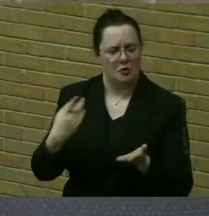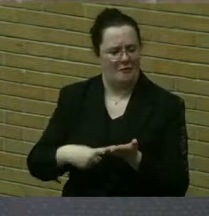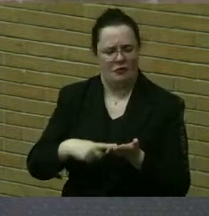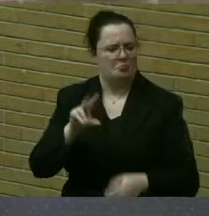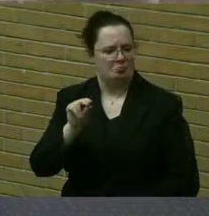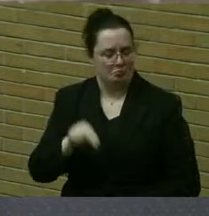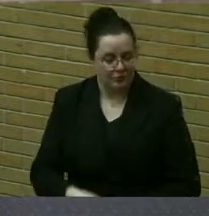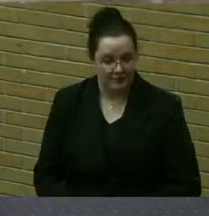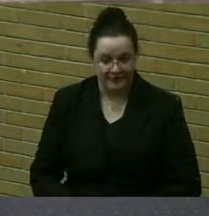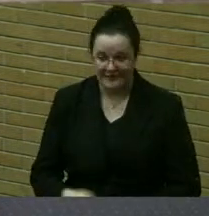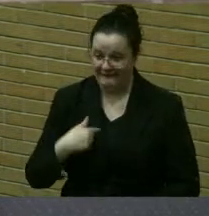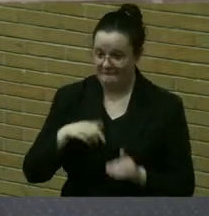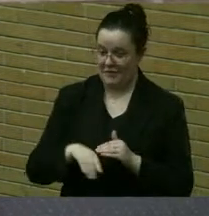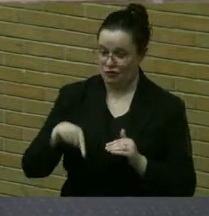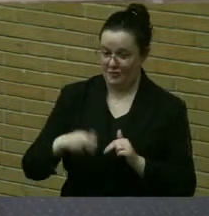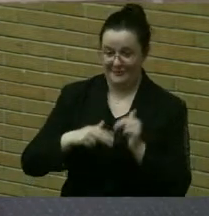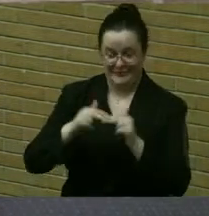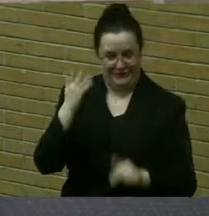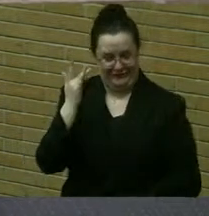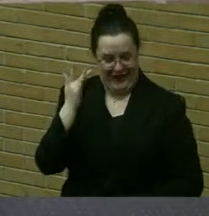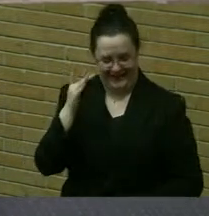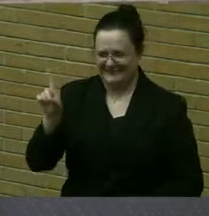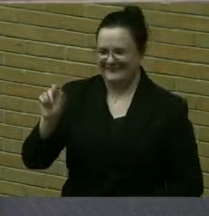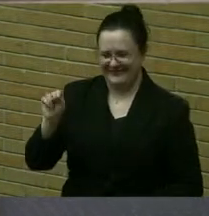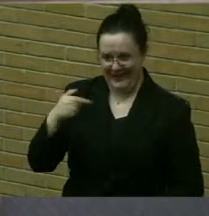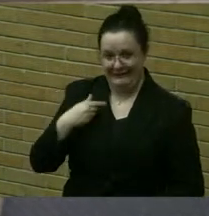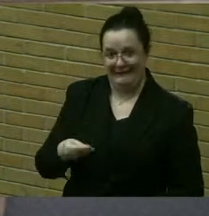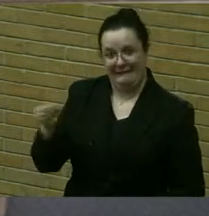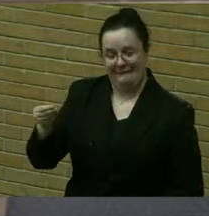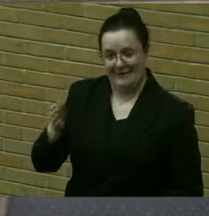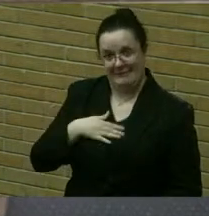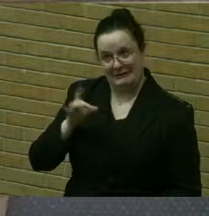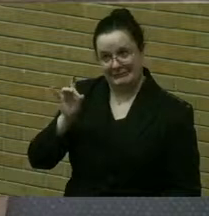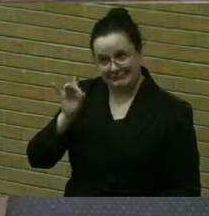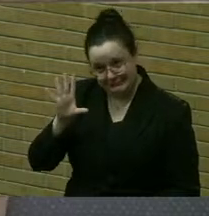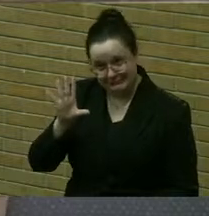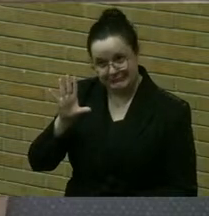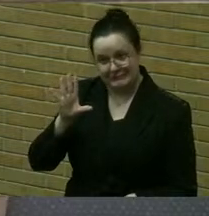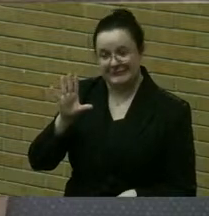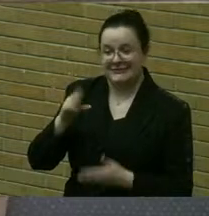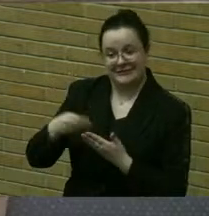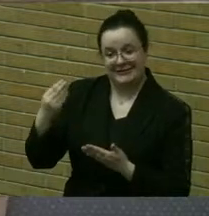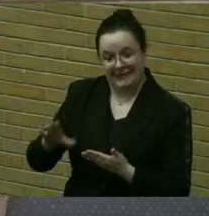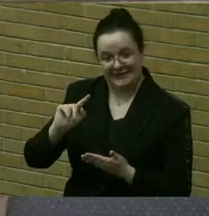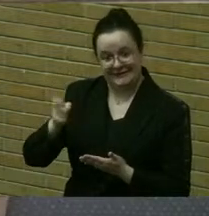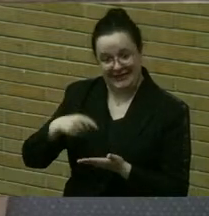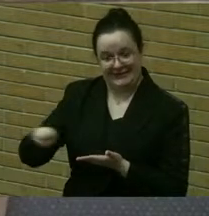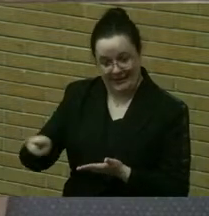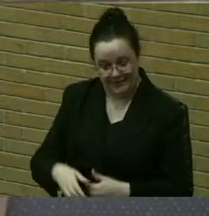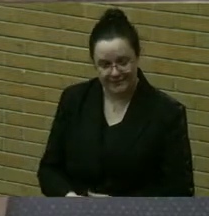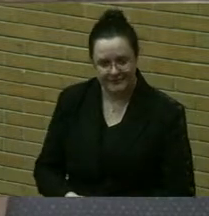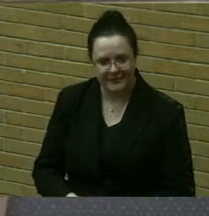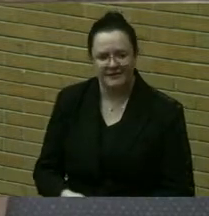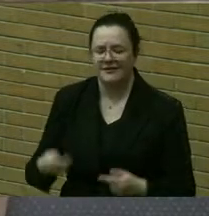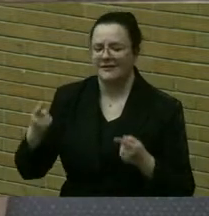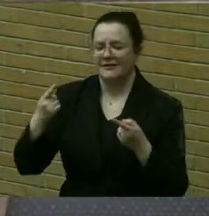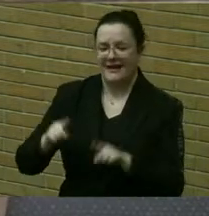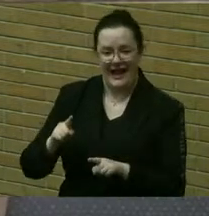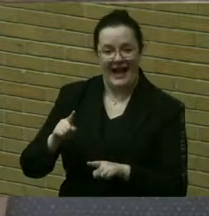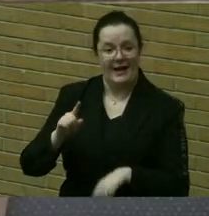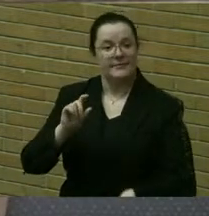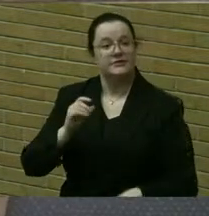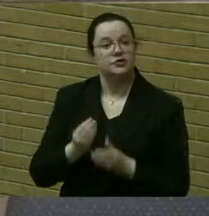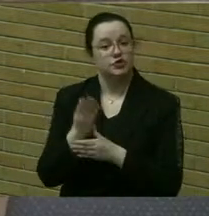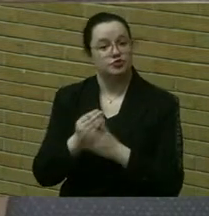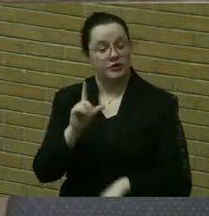came into this venue was to hand Dan my exorbitant tax payments. That all changed for me in the spring of 2021